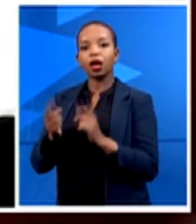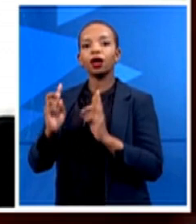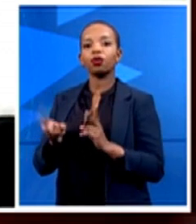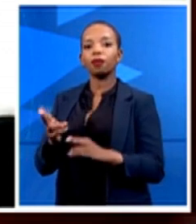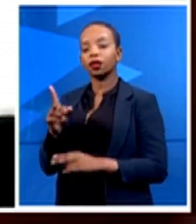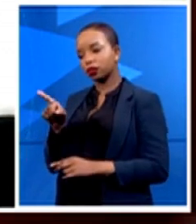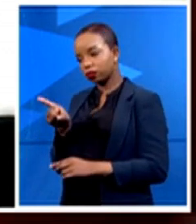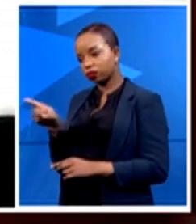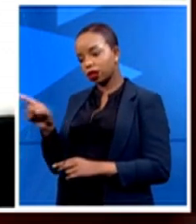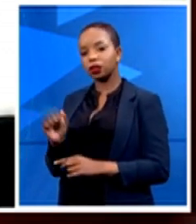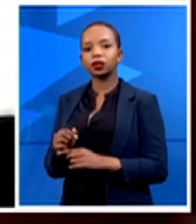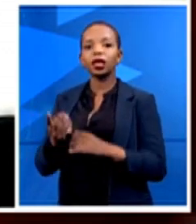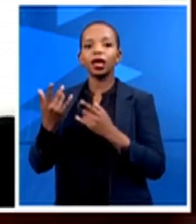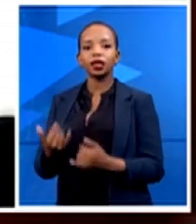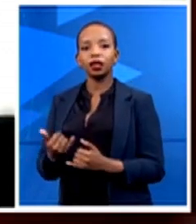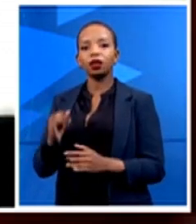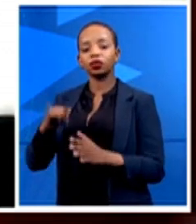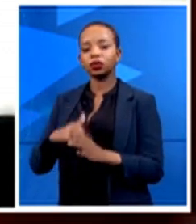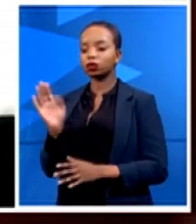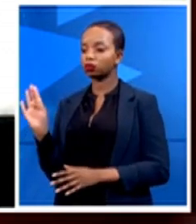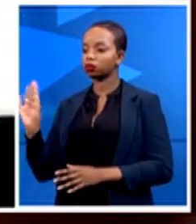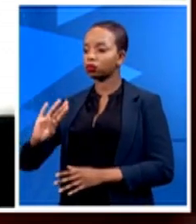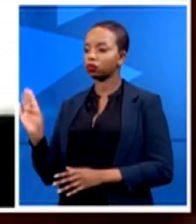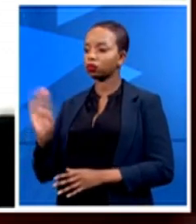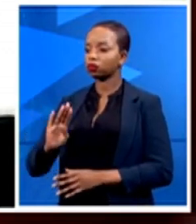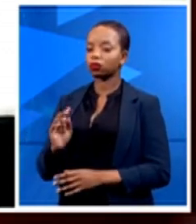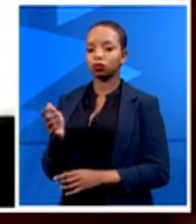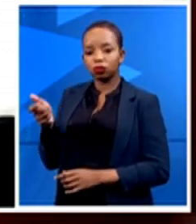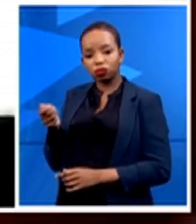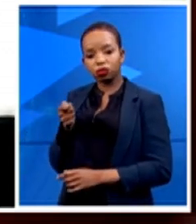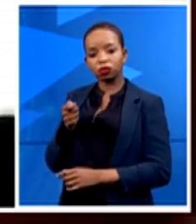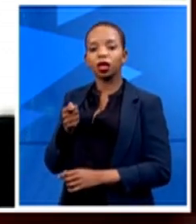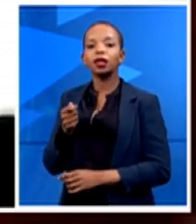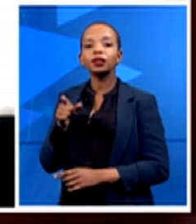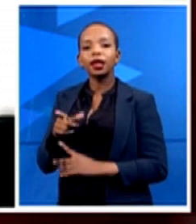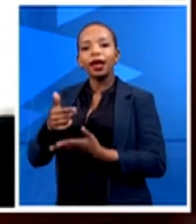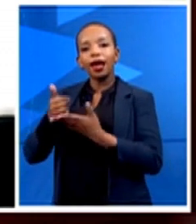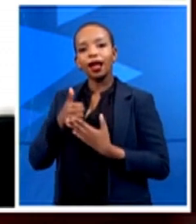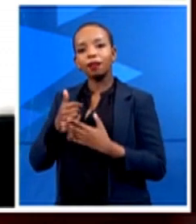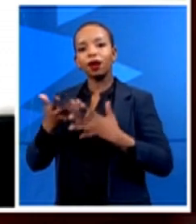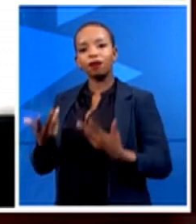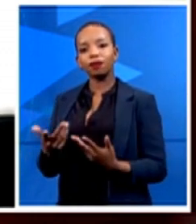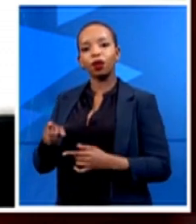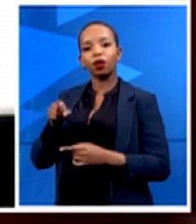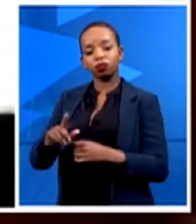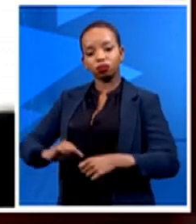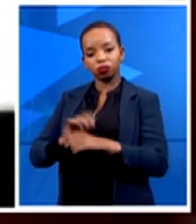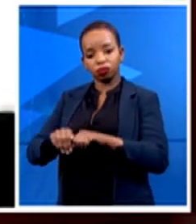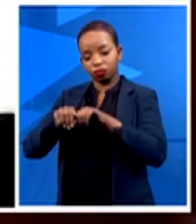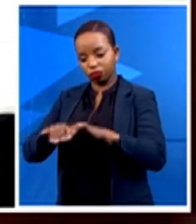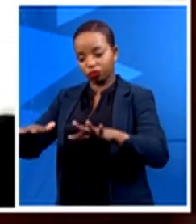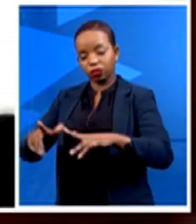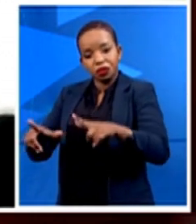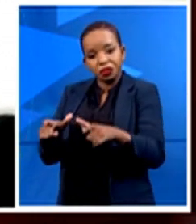then the ticket comes out. It helps with regards to containing the spread of COVID-19 in many ways. Tell us a bit more